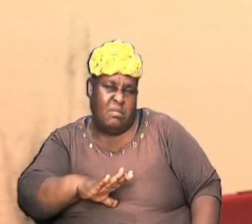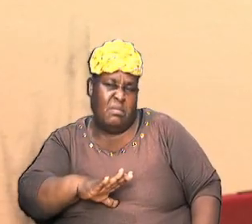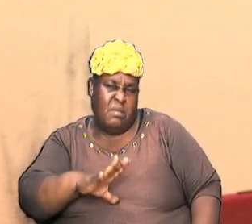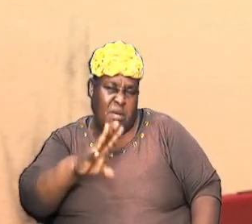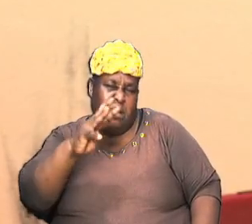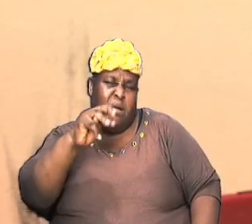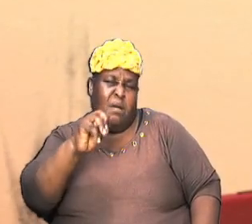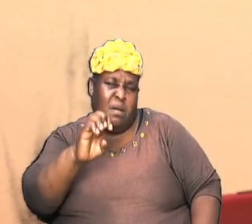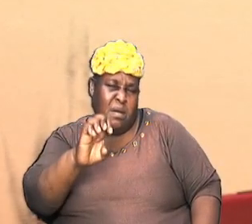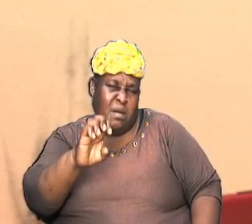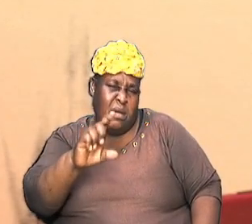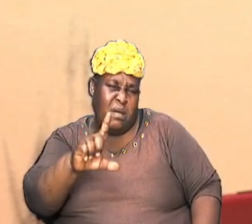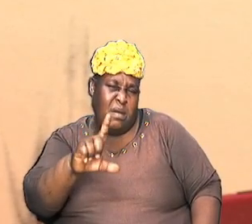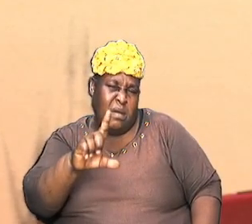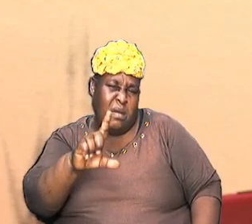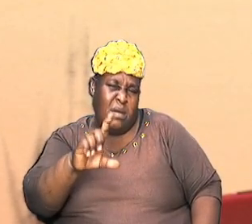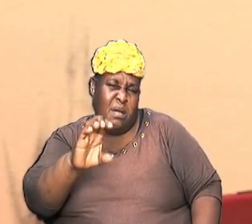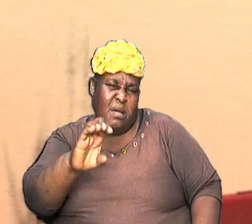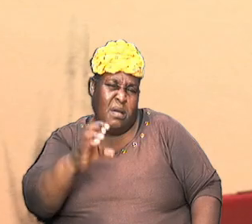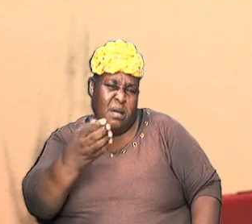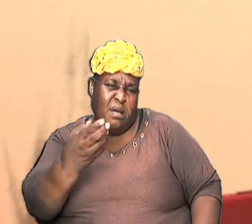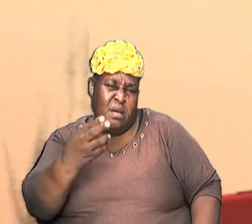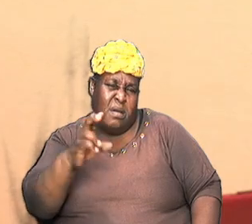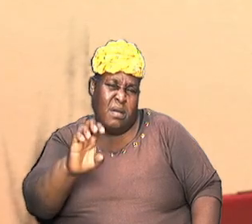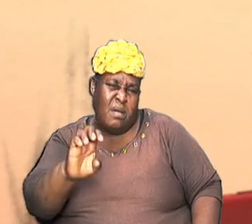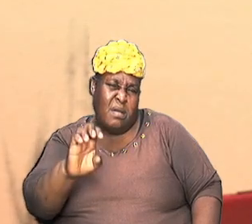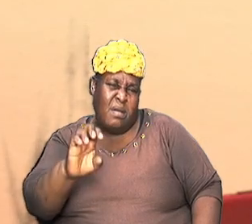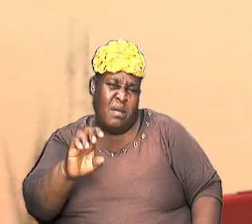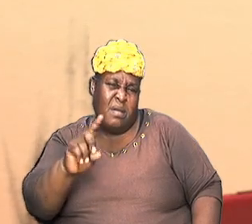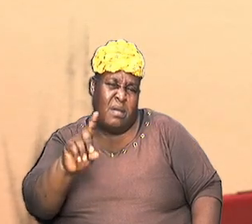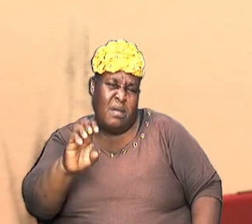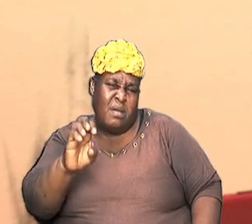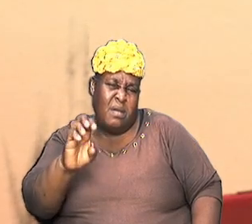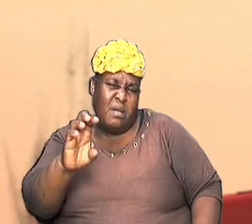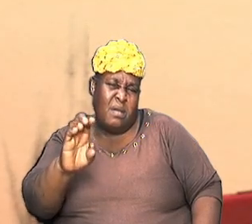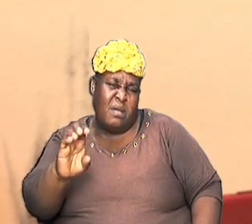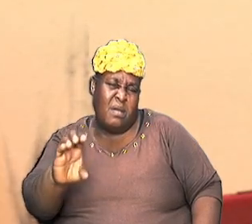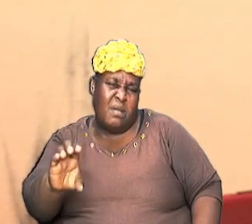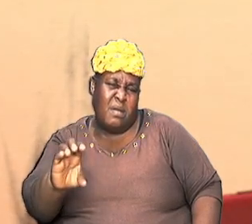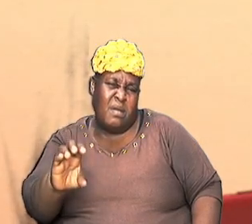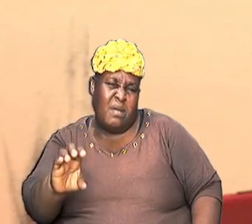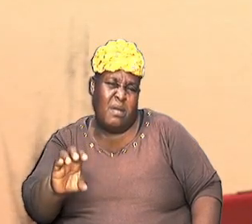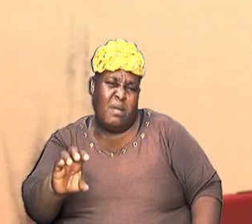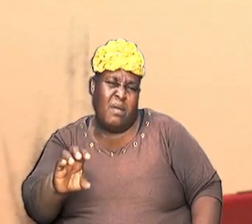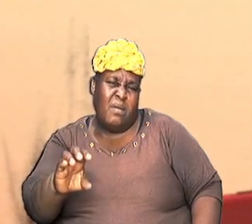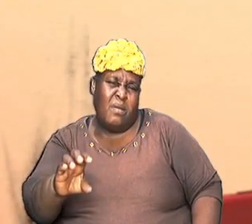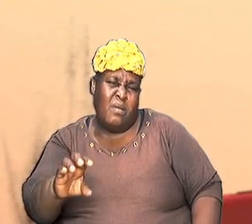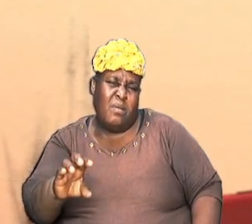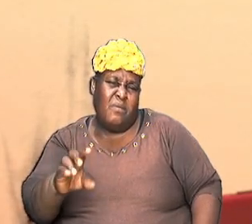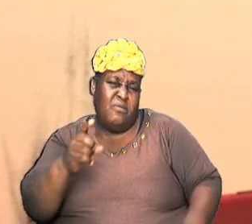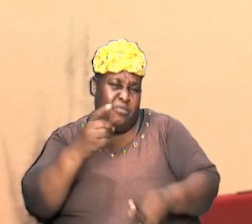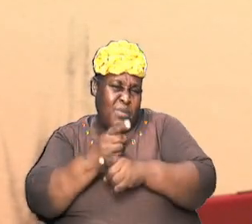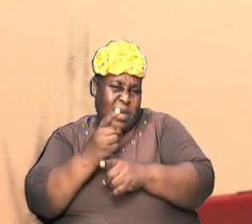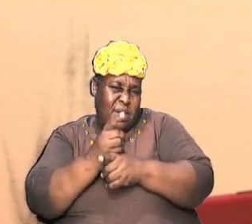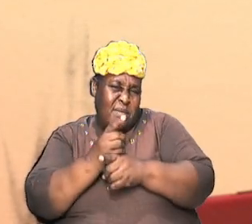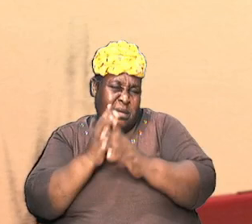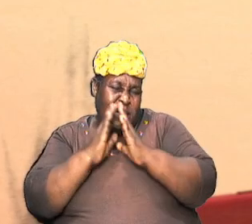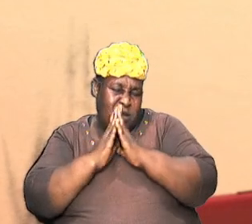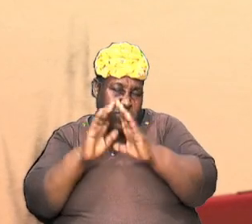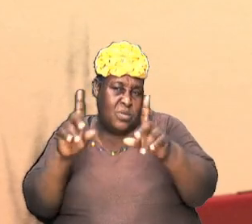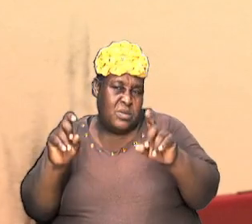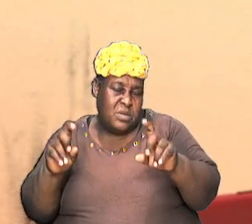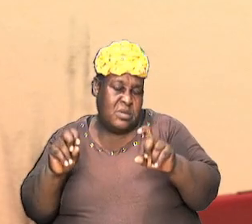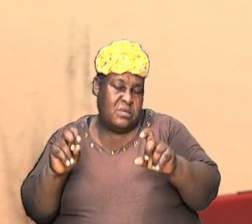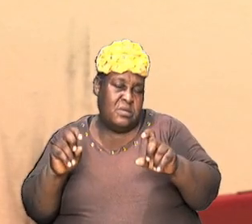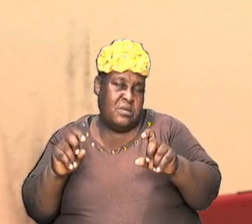and we have a right to ask that question because he is here considered a high priest of the most high God but in the